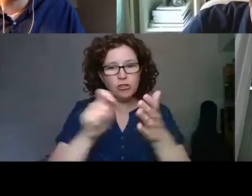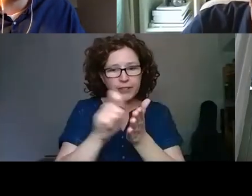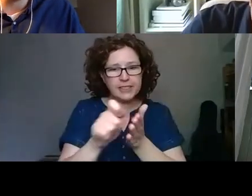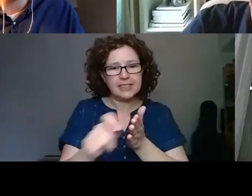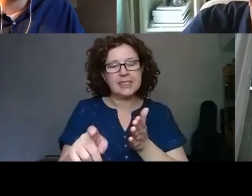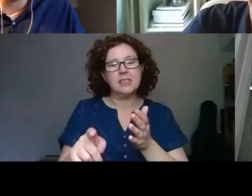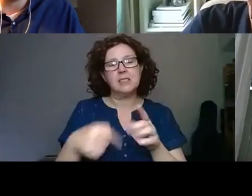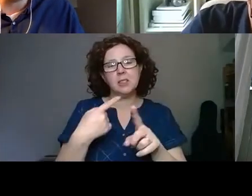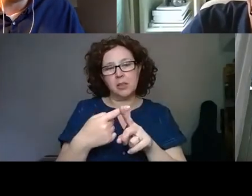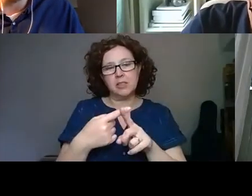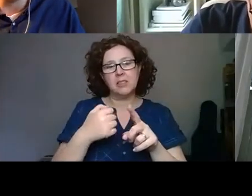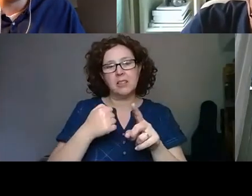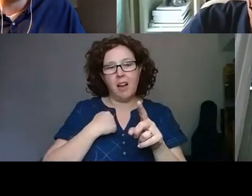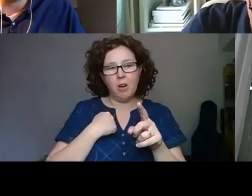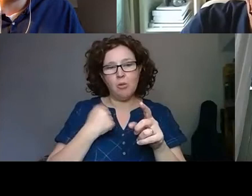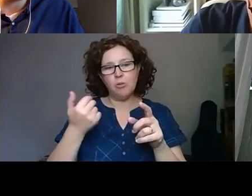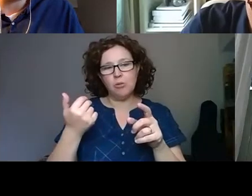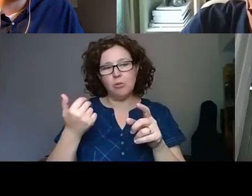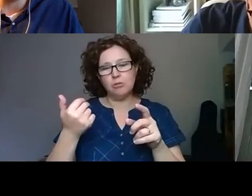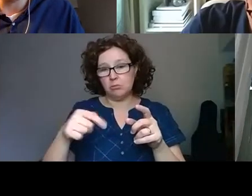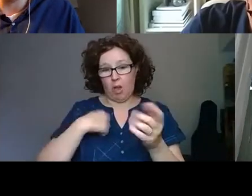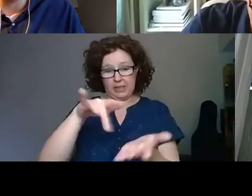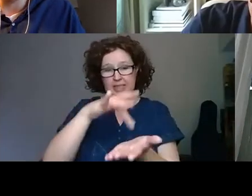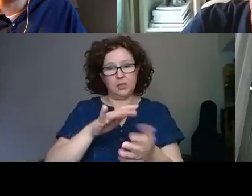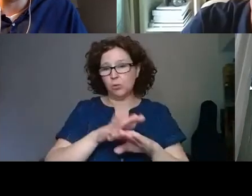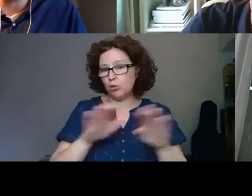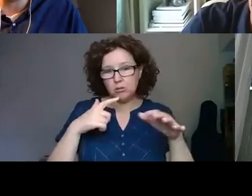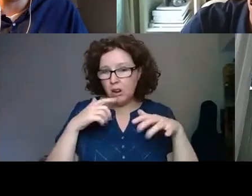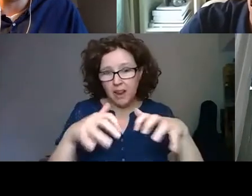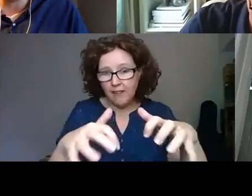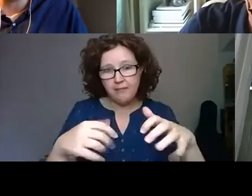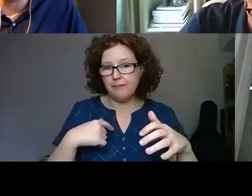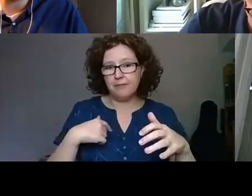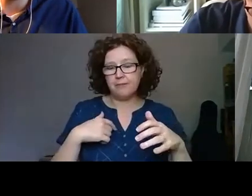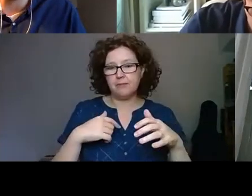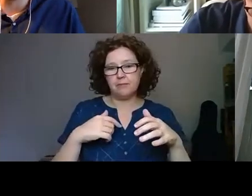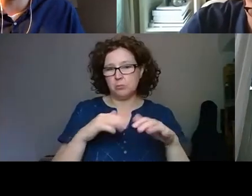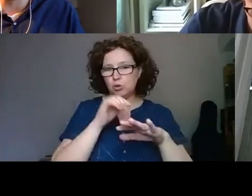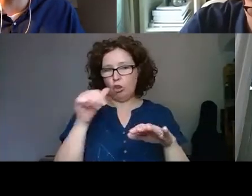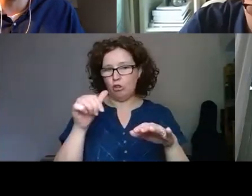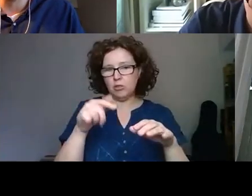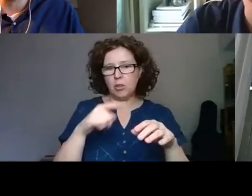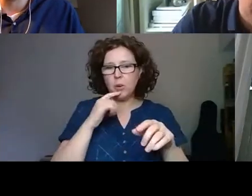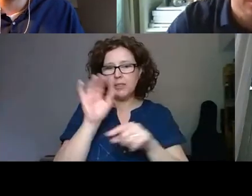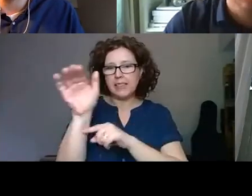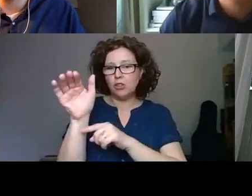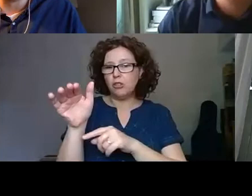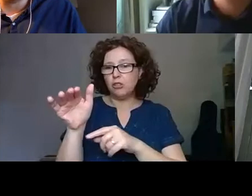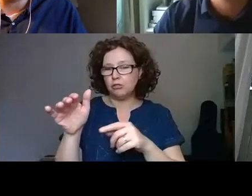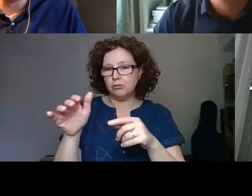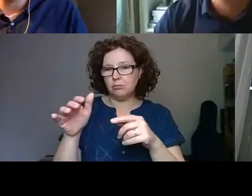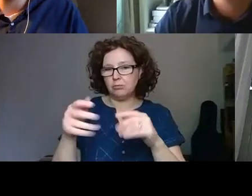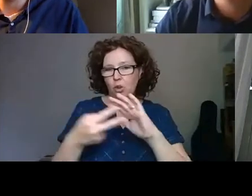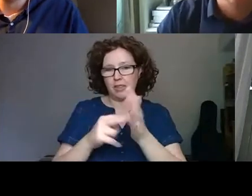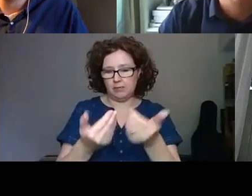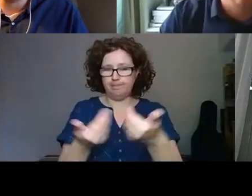the Nerve Centre aren't a museum, we're not an archive, we're not, we're not in that field, but we're an external organization that sets